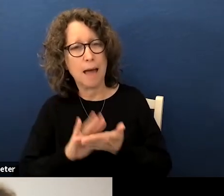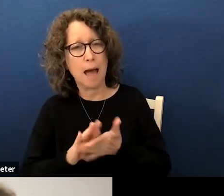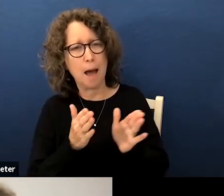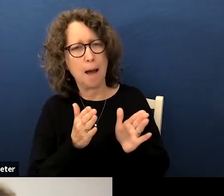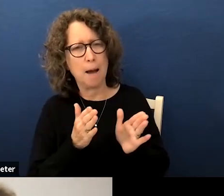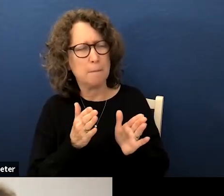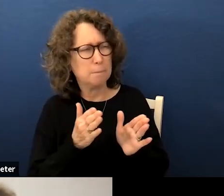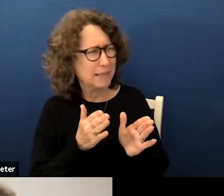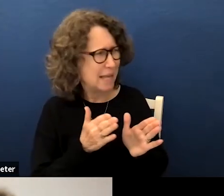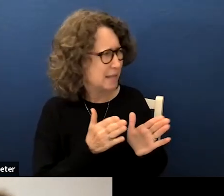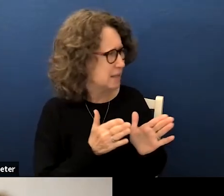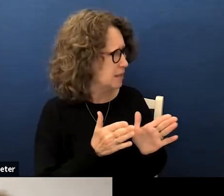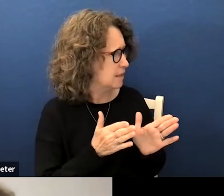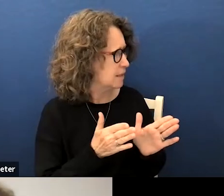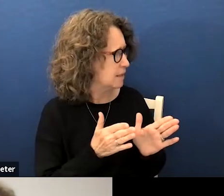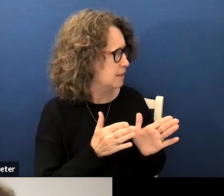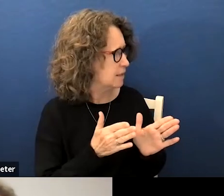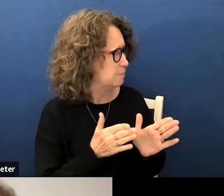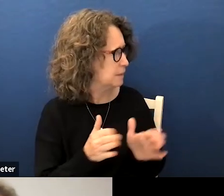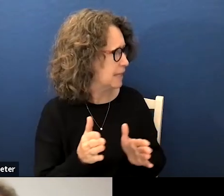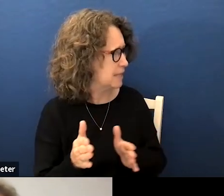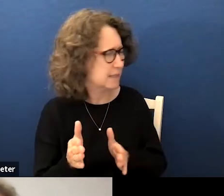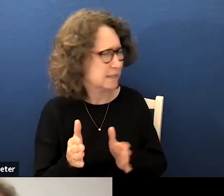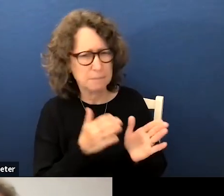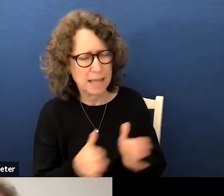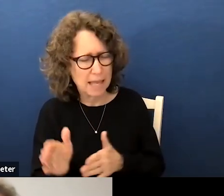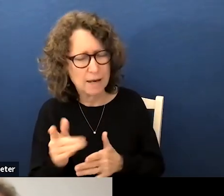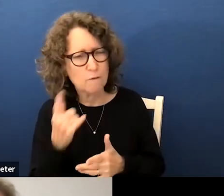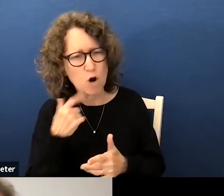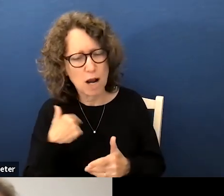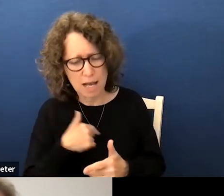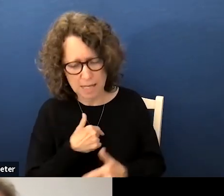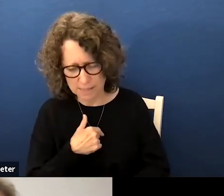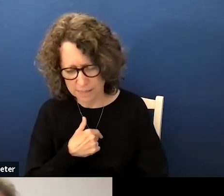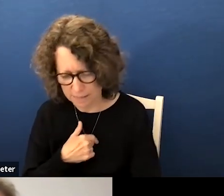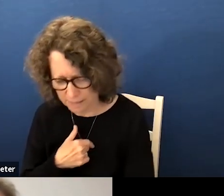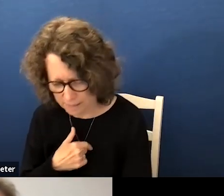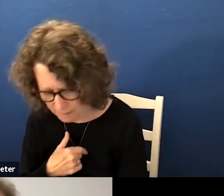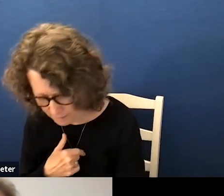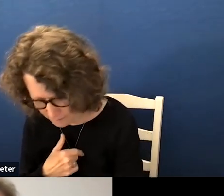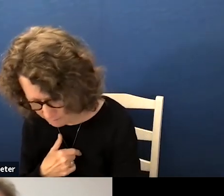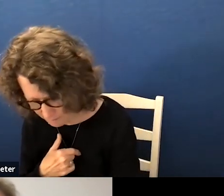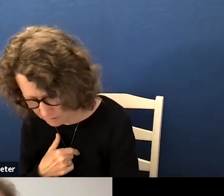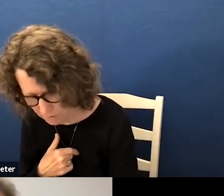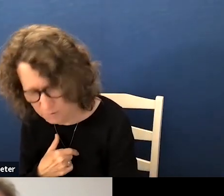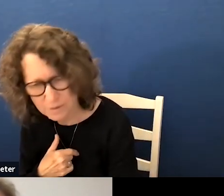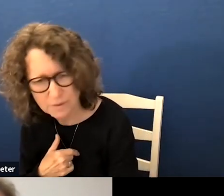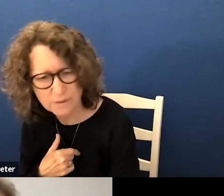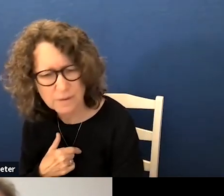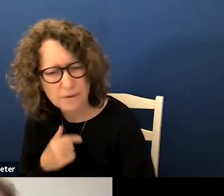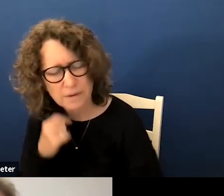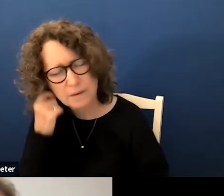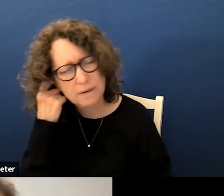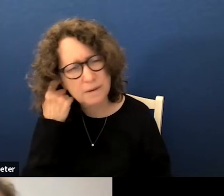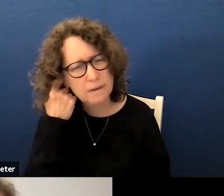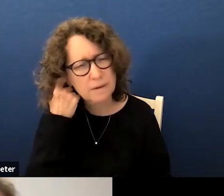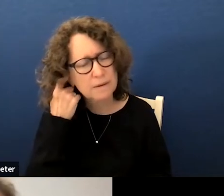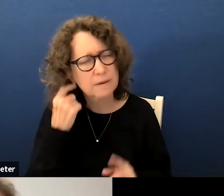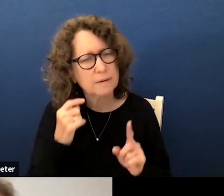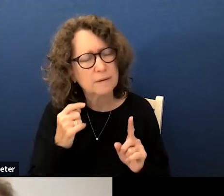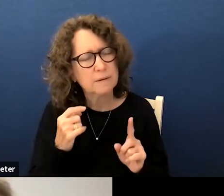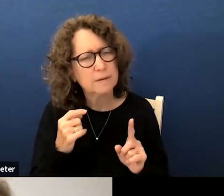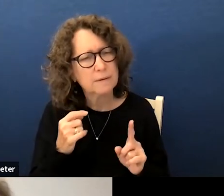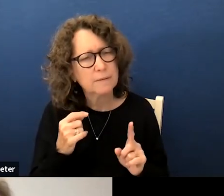in order for us to get there we have to do the teacher input we have to go out and seek